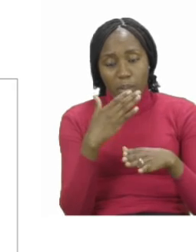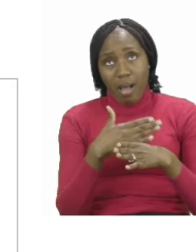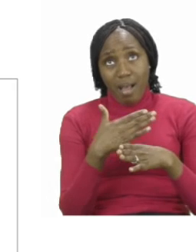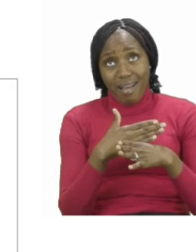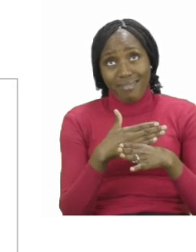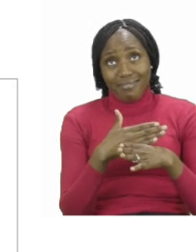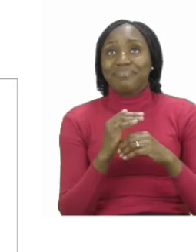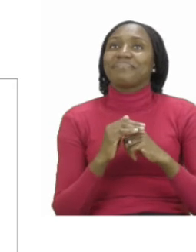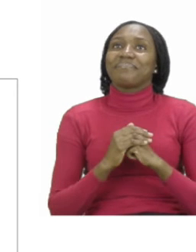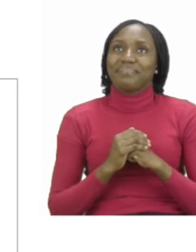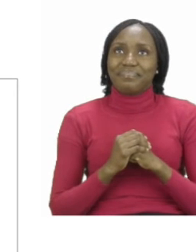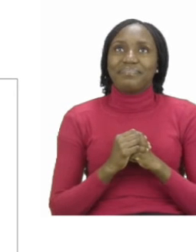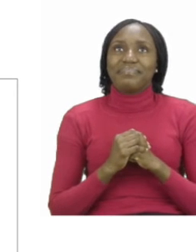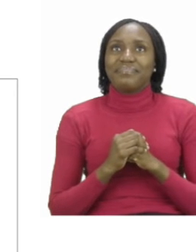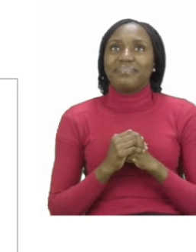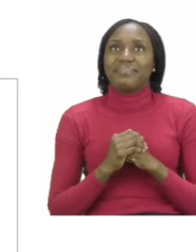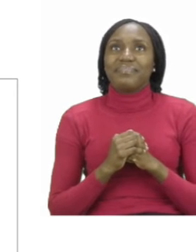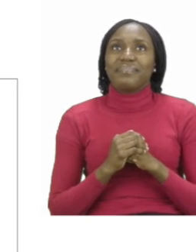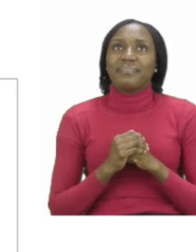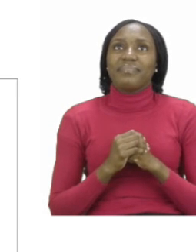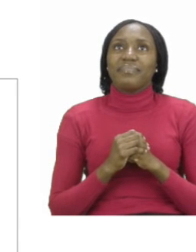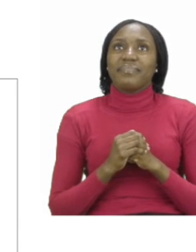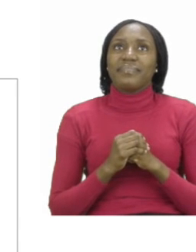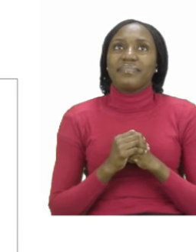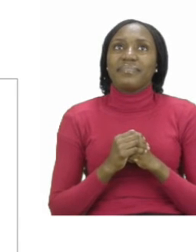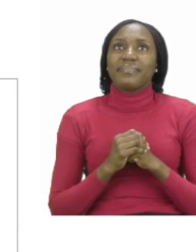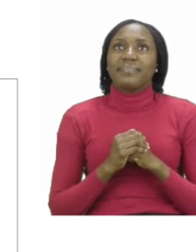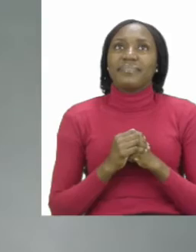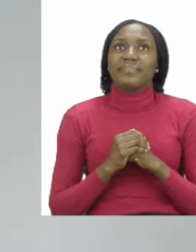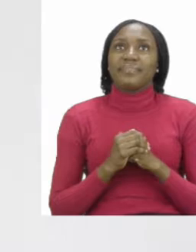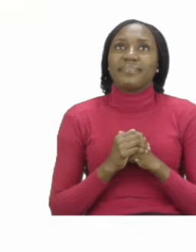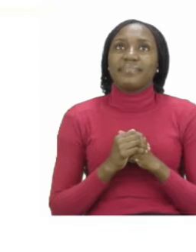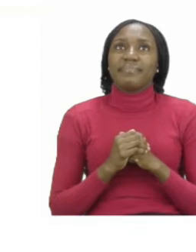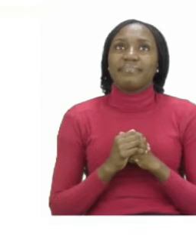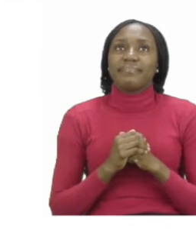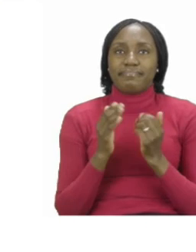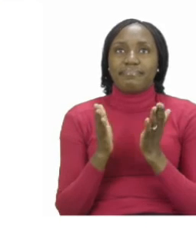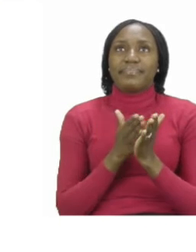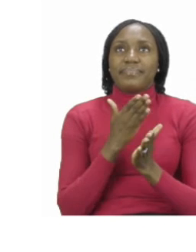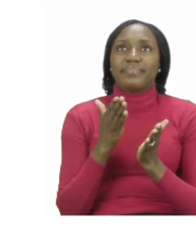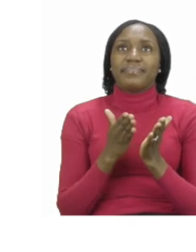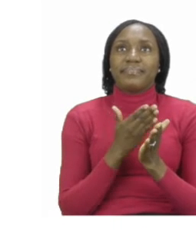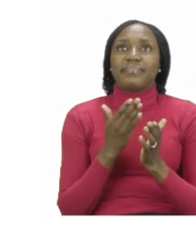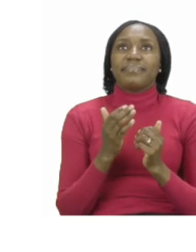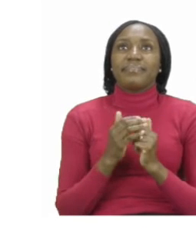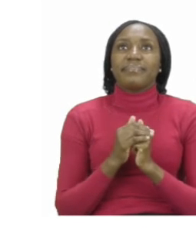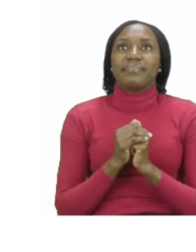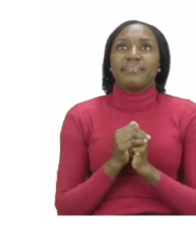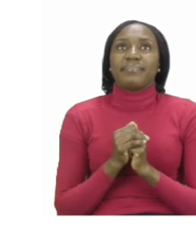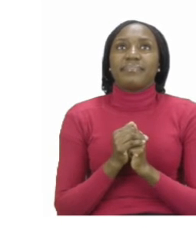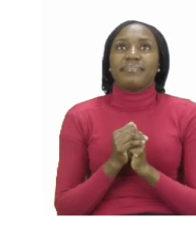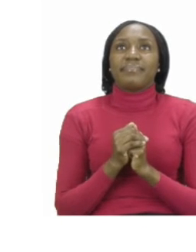of our lesson. For this part, let's turn our booklets to page